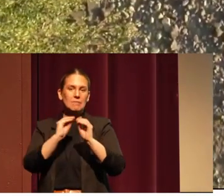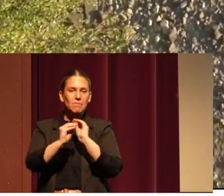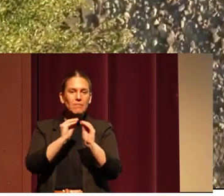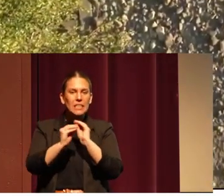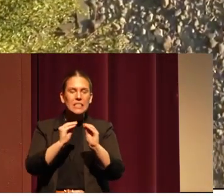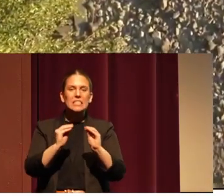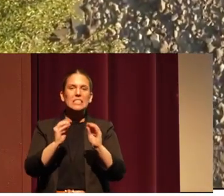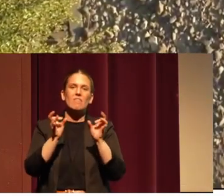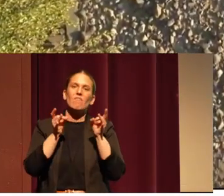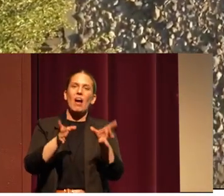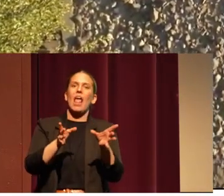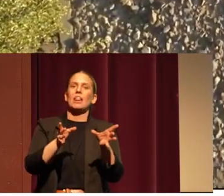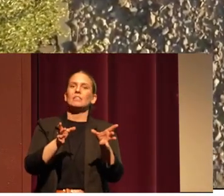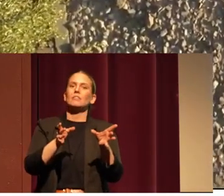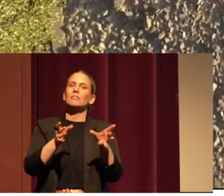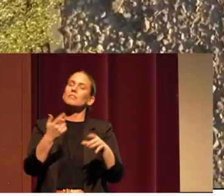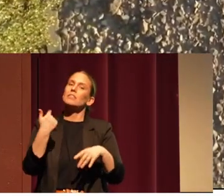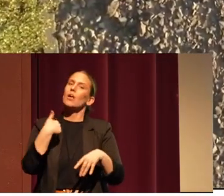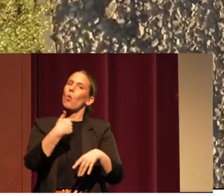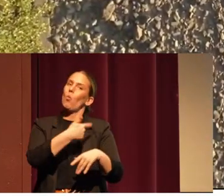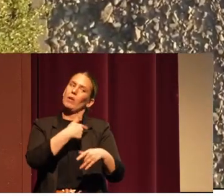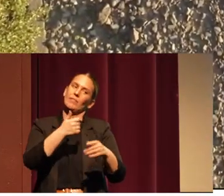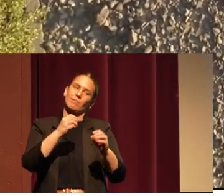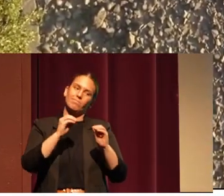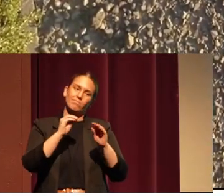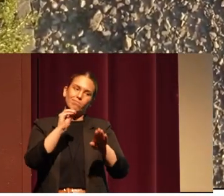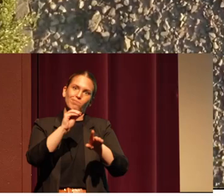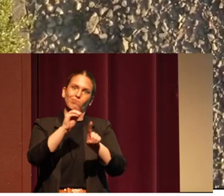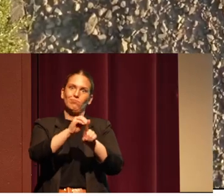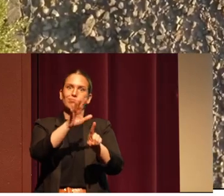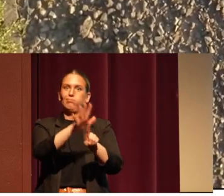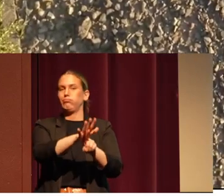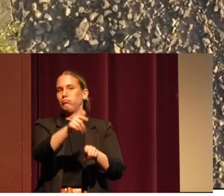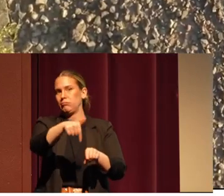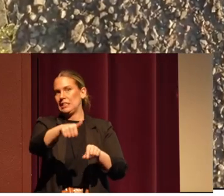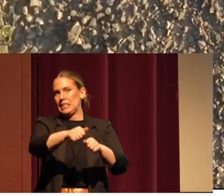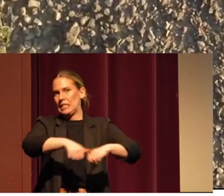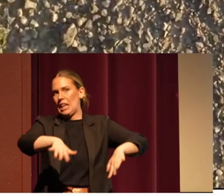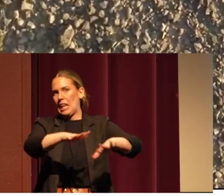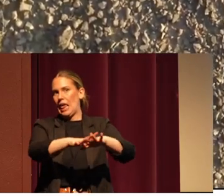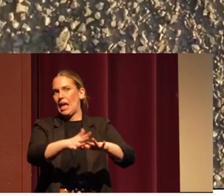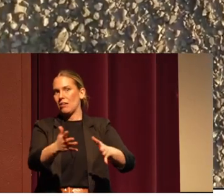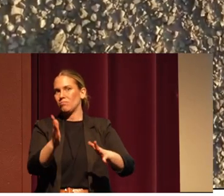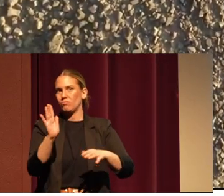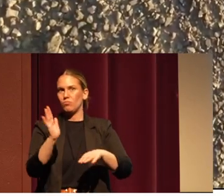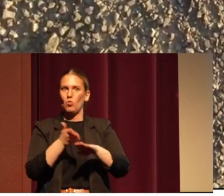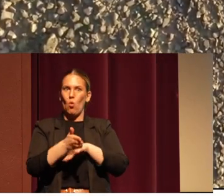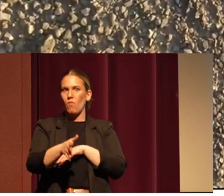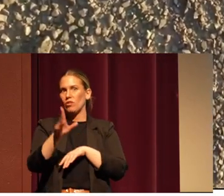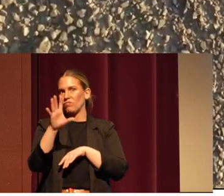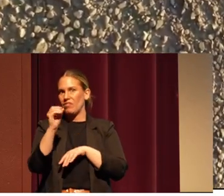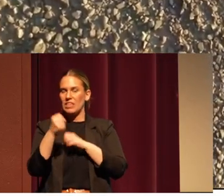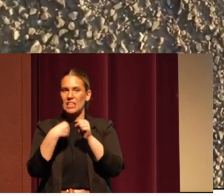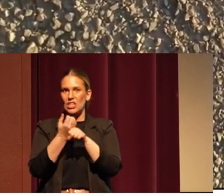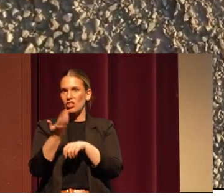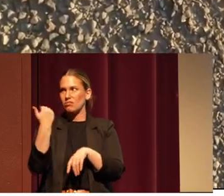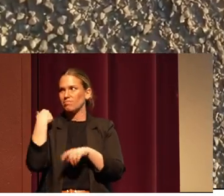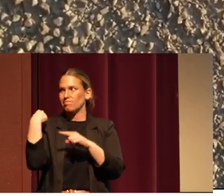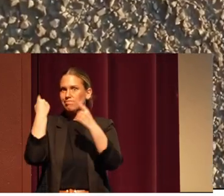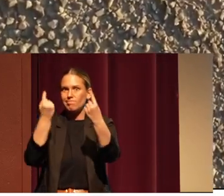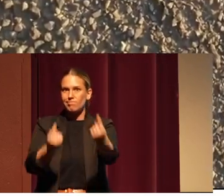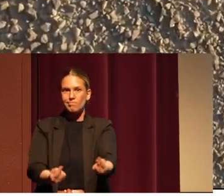that we have exposed these lands too for the last 150 years. We've been here for